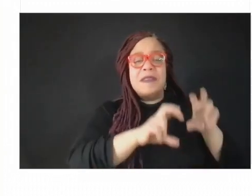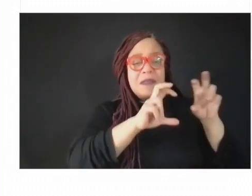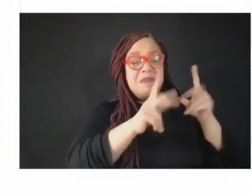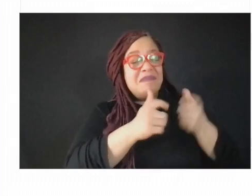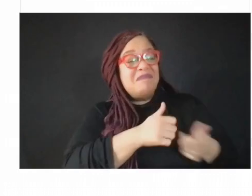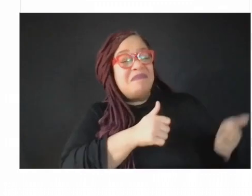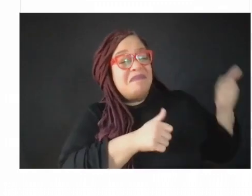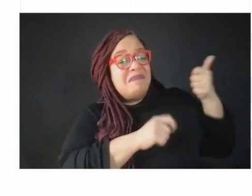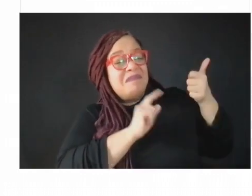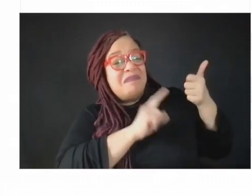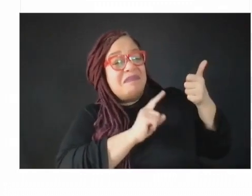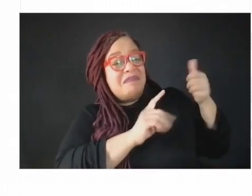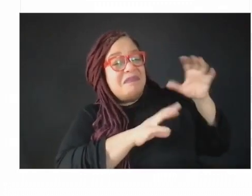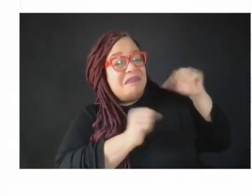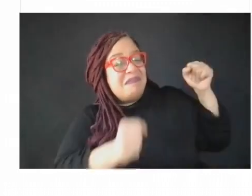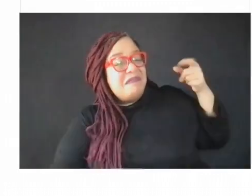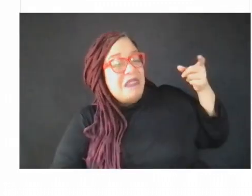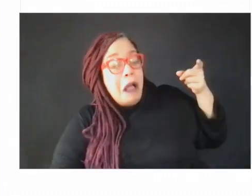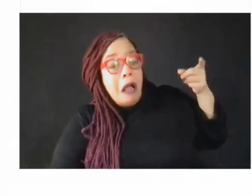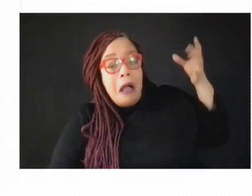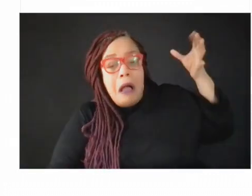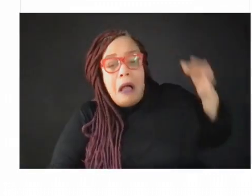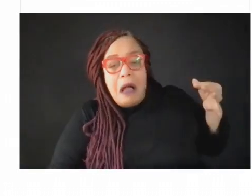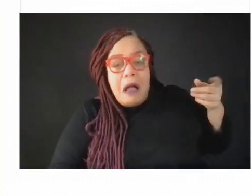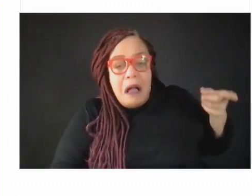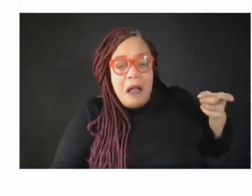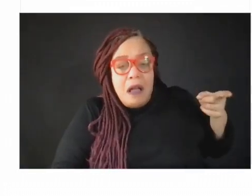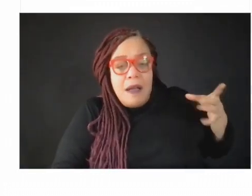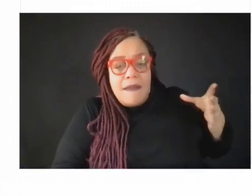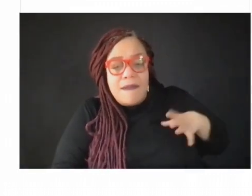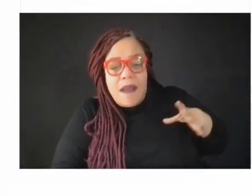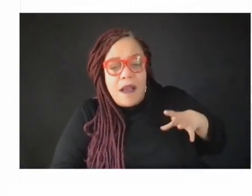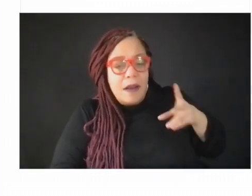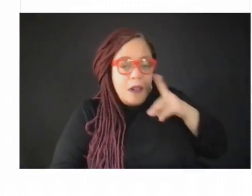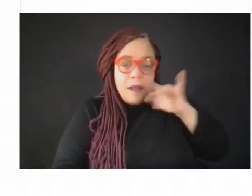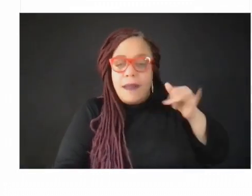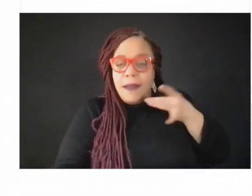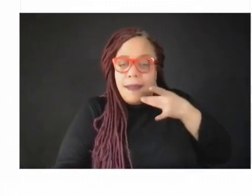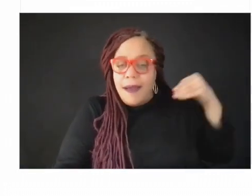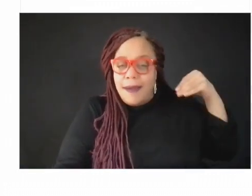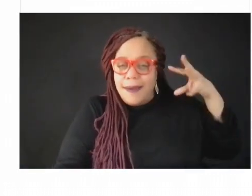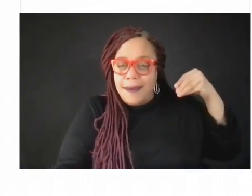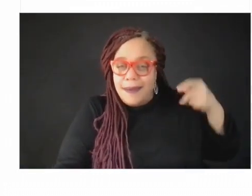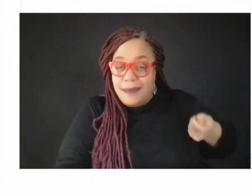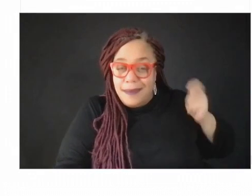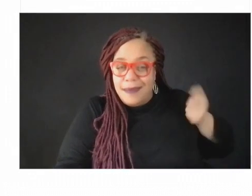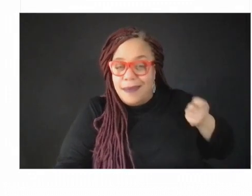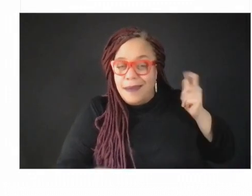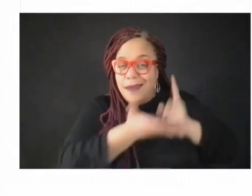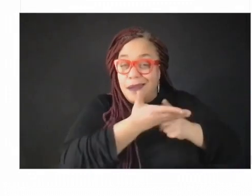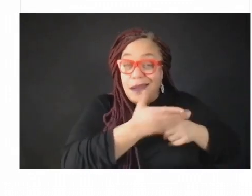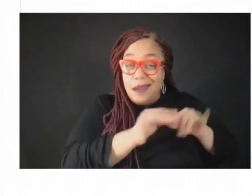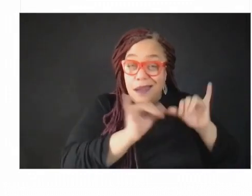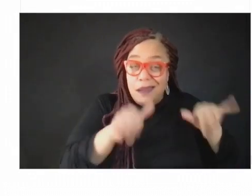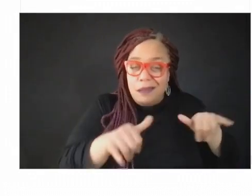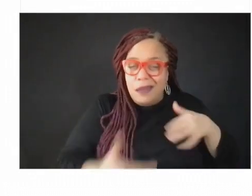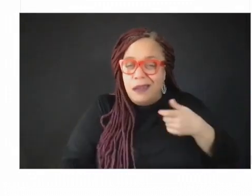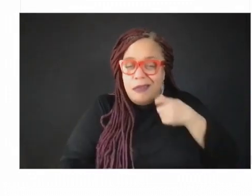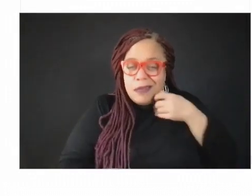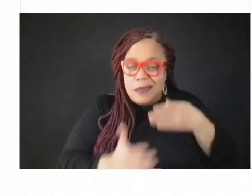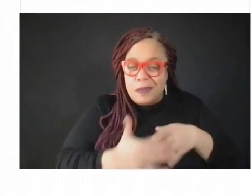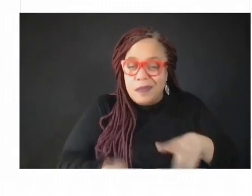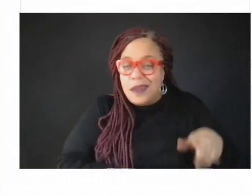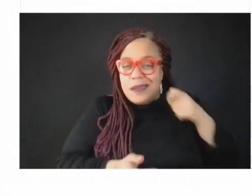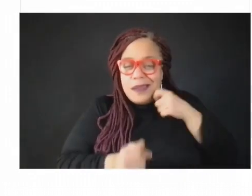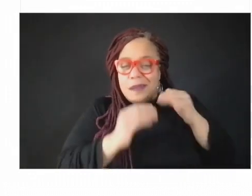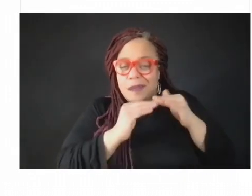on for some conversations around systemic racism and structural inequity, but even surveys are showing sort of fading